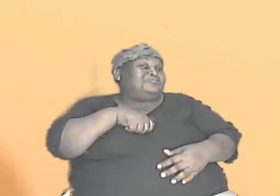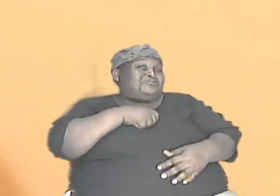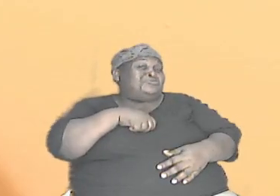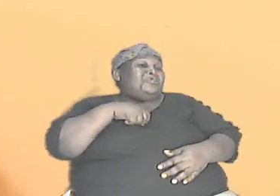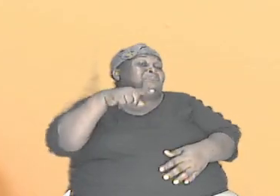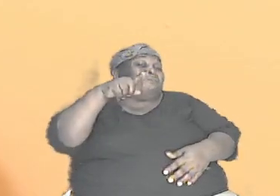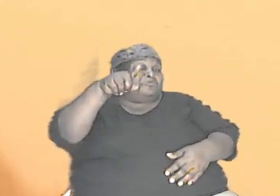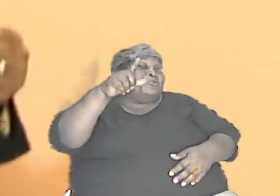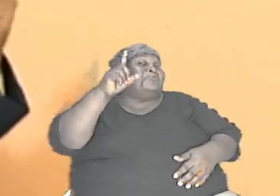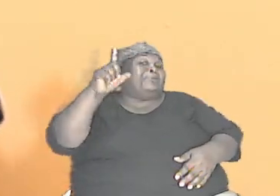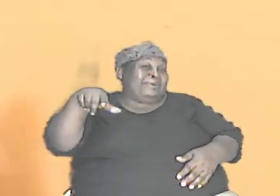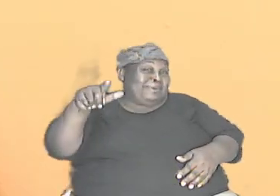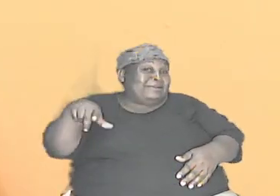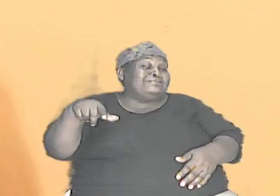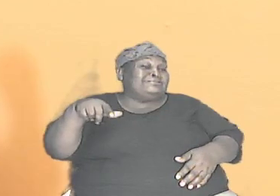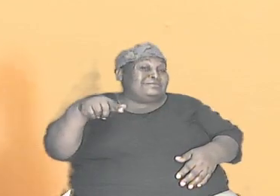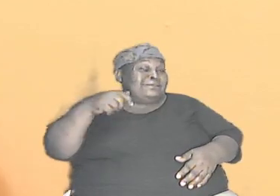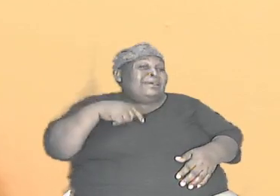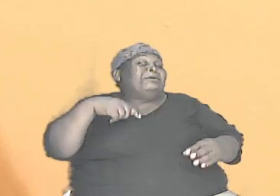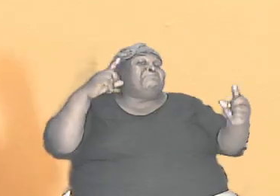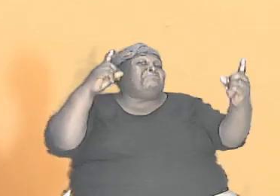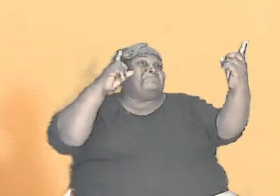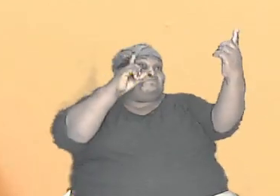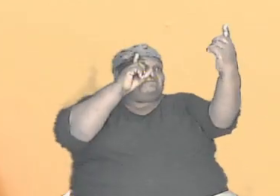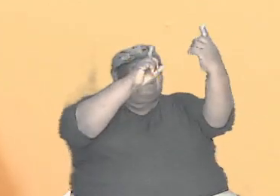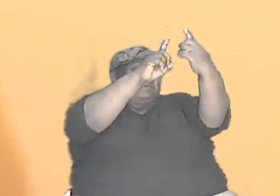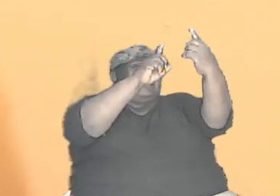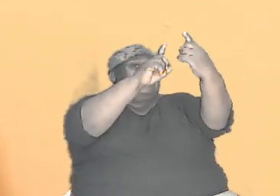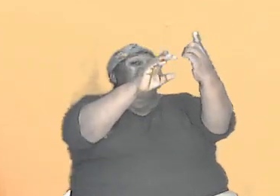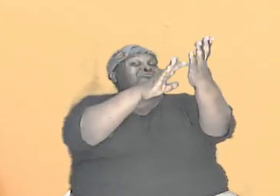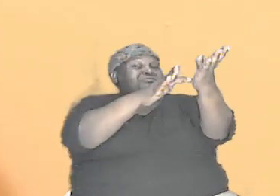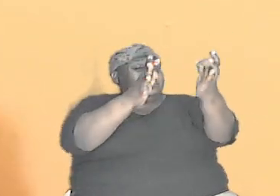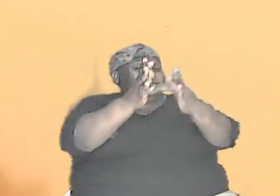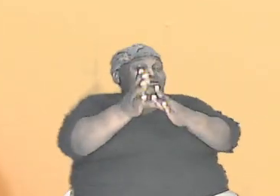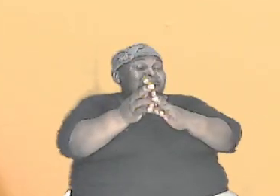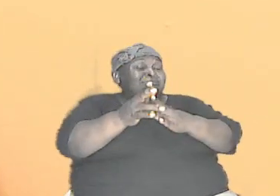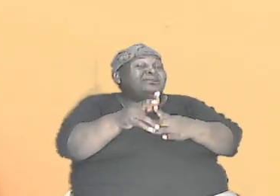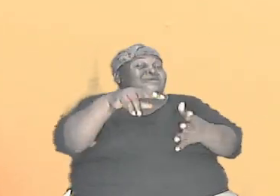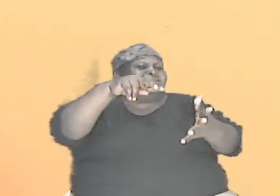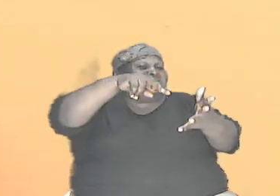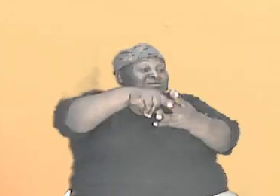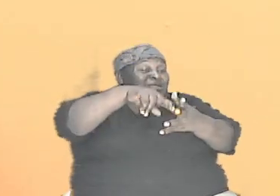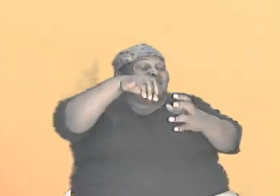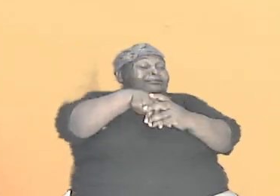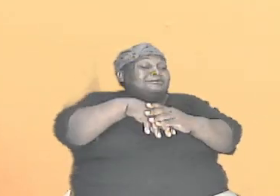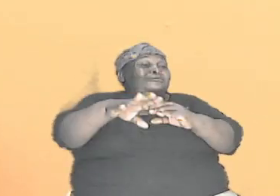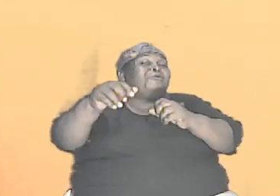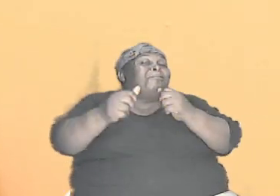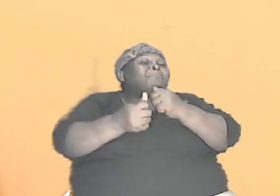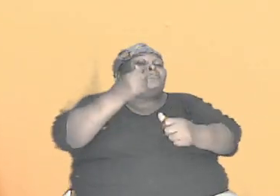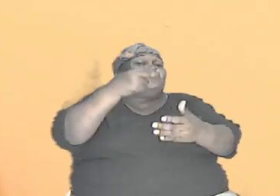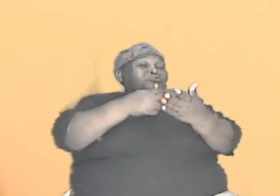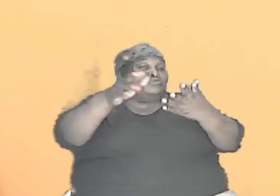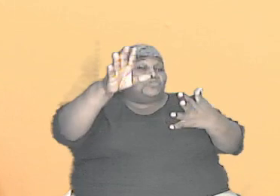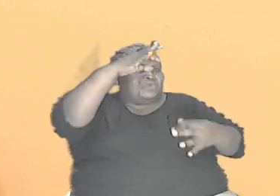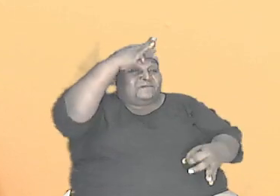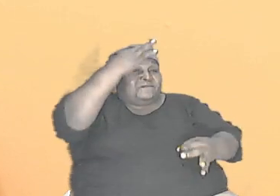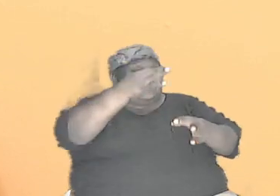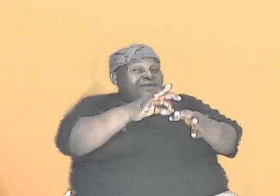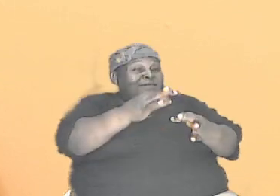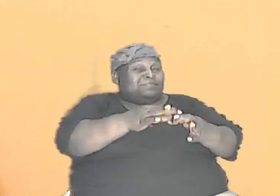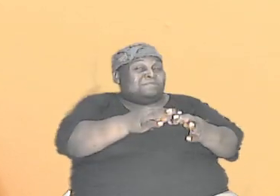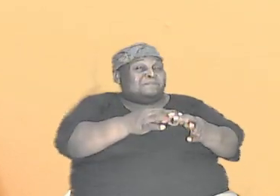just stand up and be strong in your most holy faith we took time